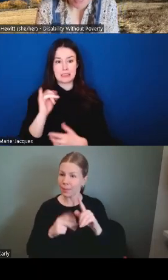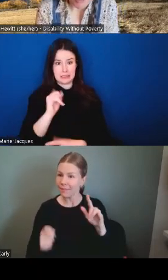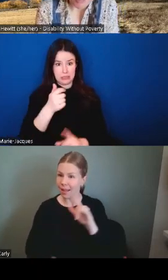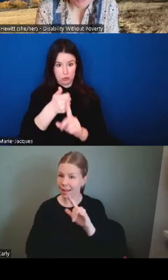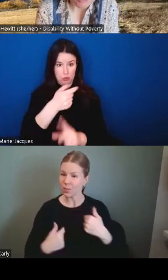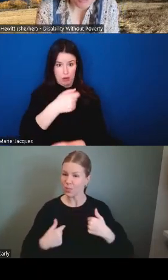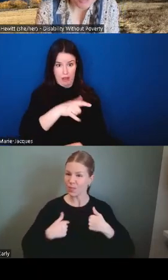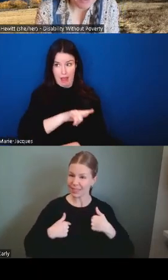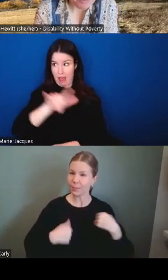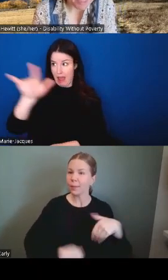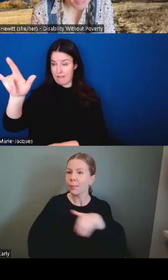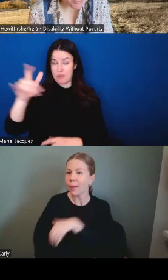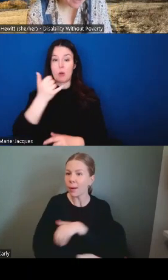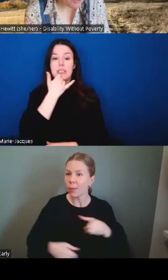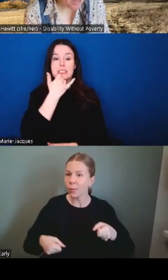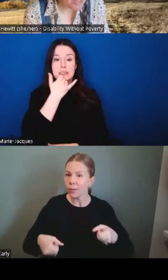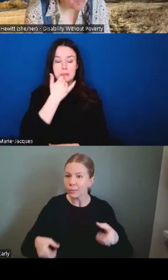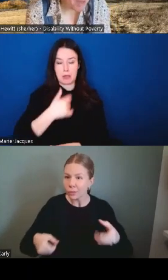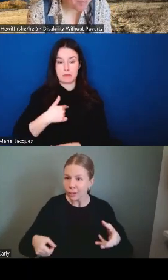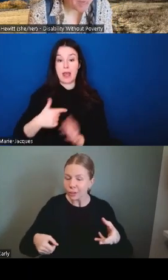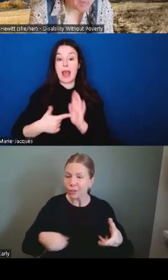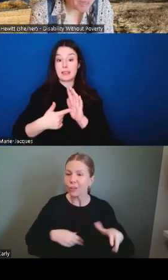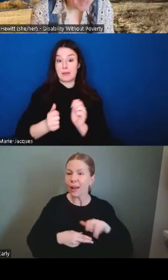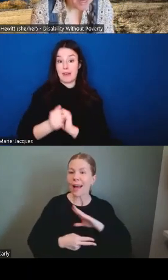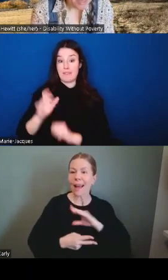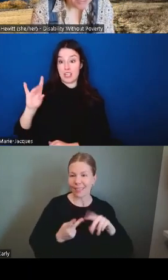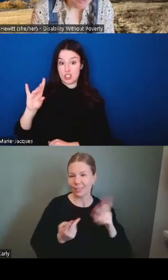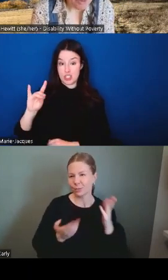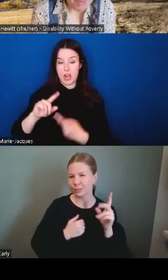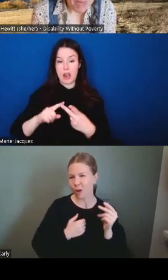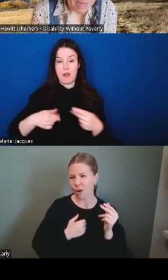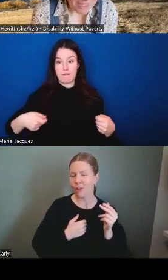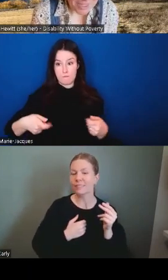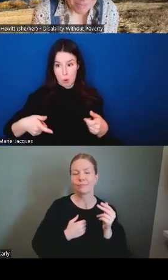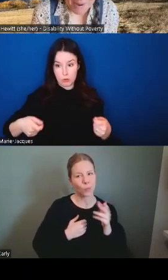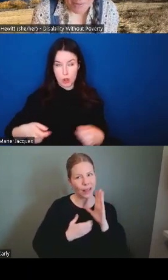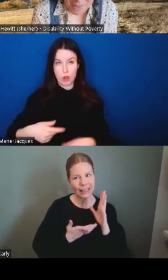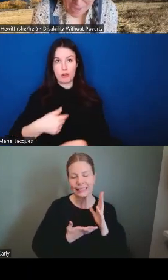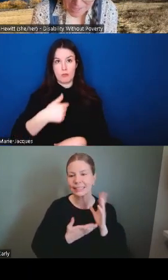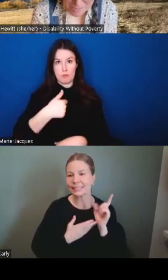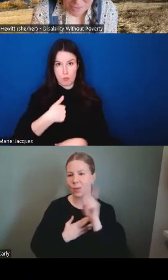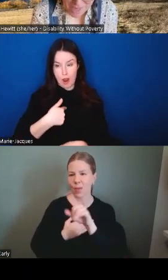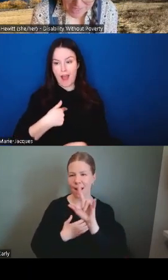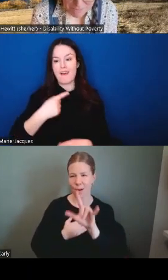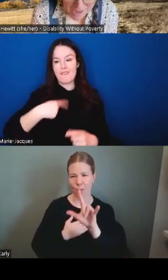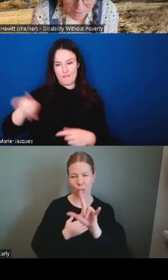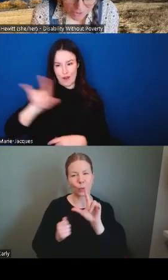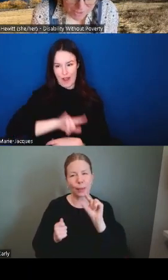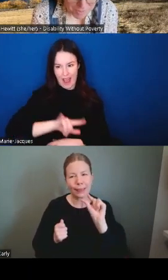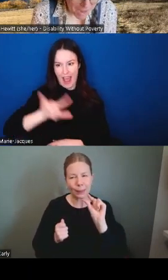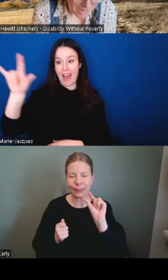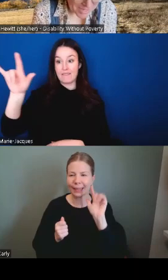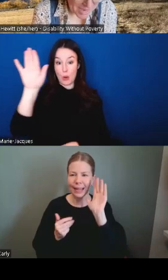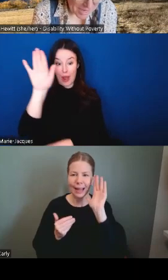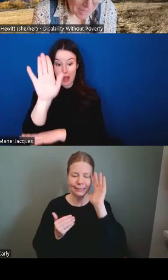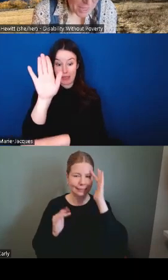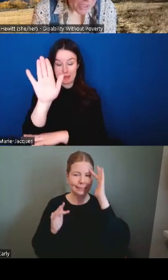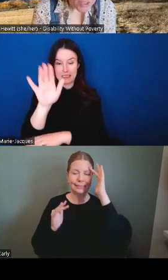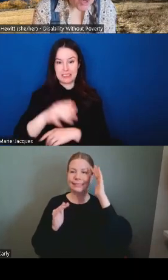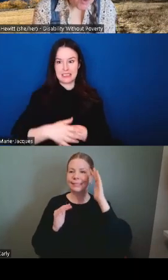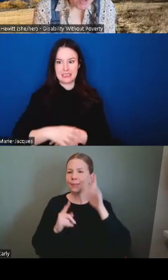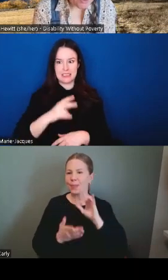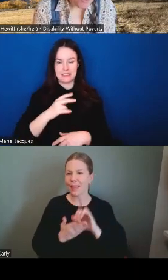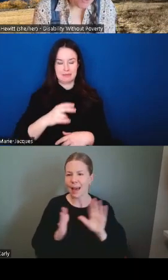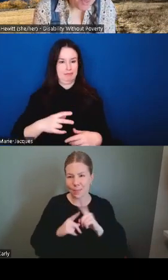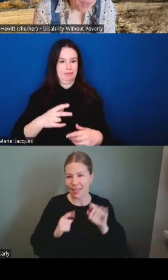on a plane like later today so i'm slightly distracted by being extremely anxious about that but that's my world and my day